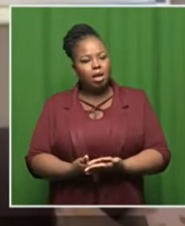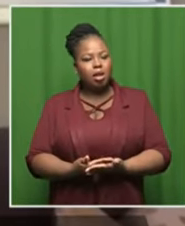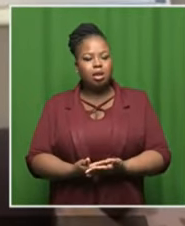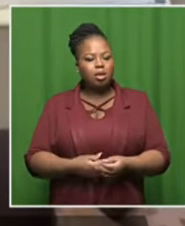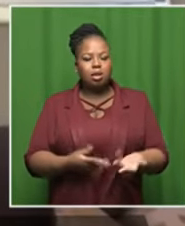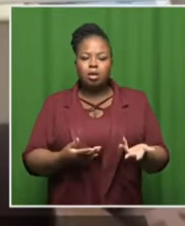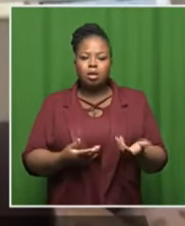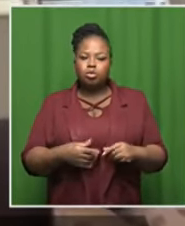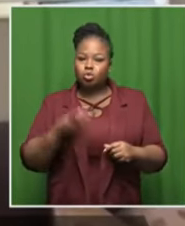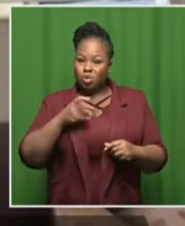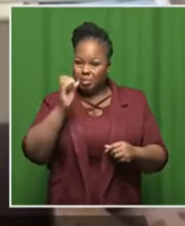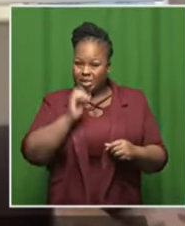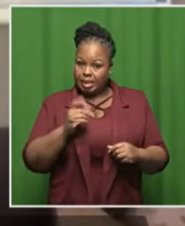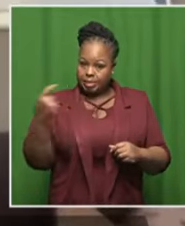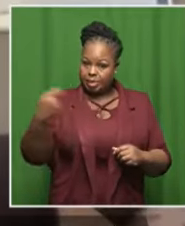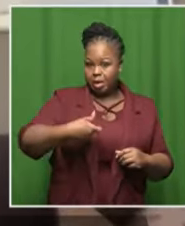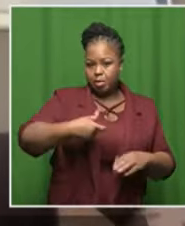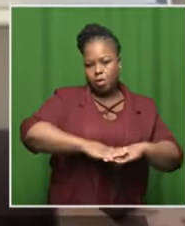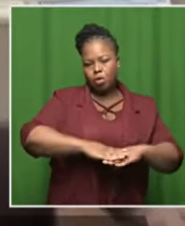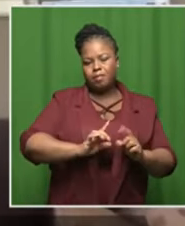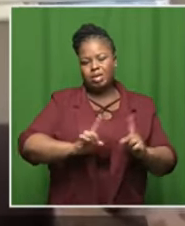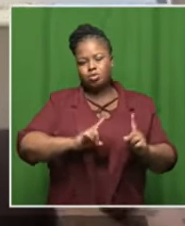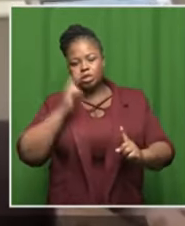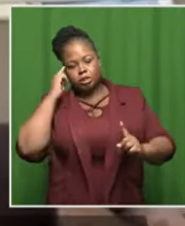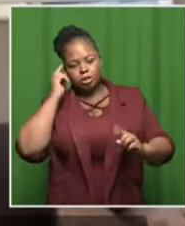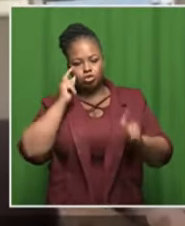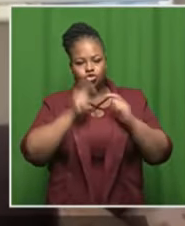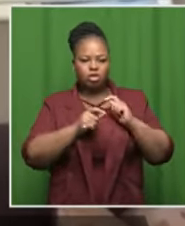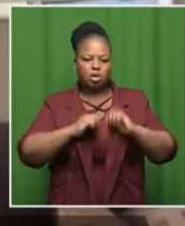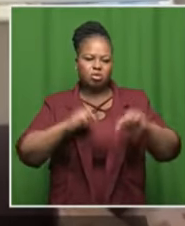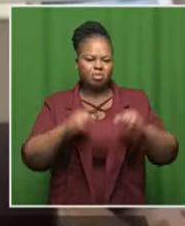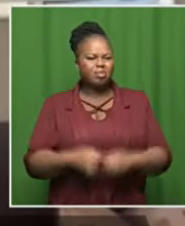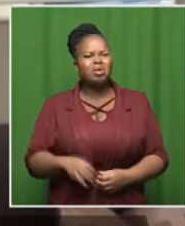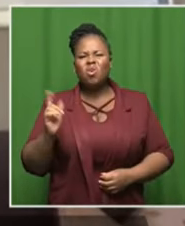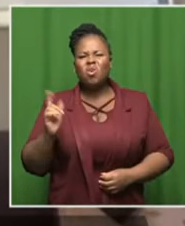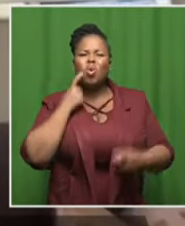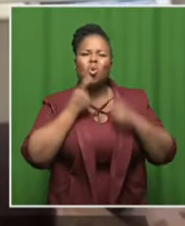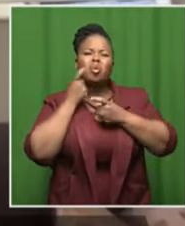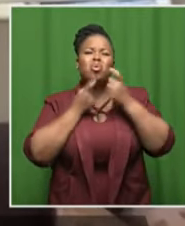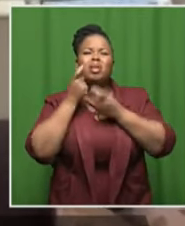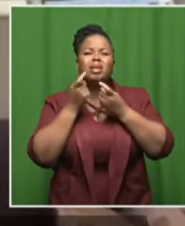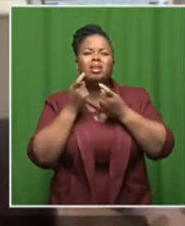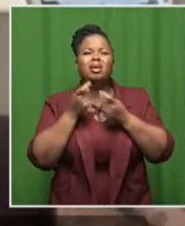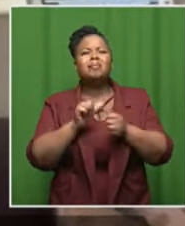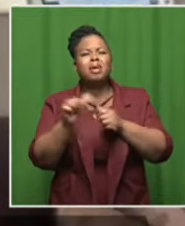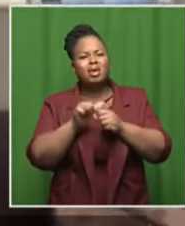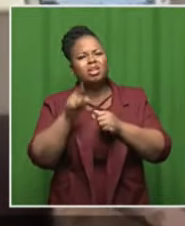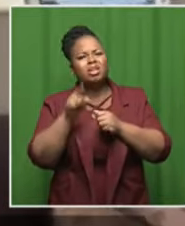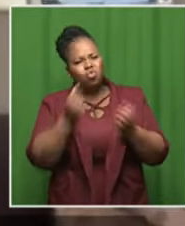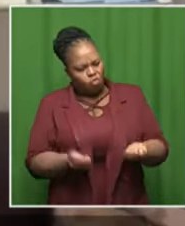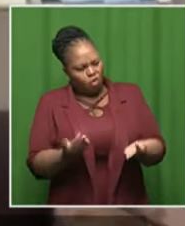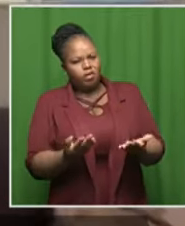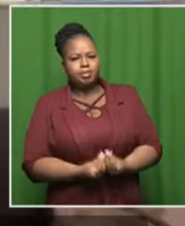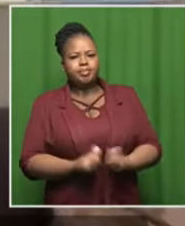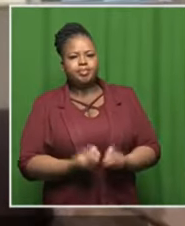think that the deal needs to be re-looked but i'm also saying everybody that's complaining put another deal on the table you know if